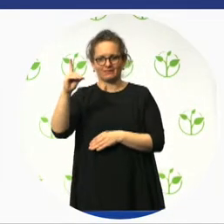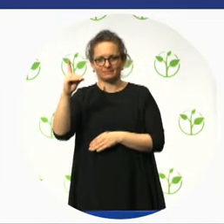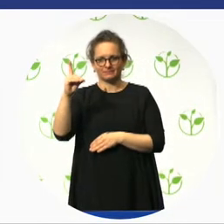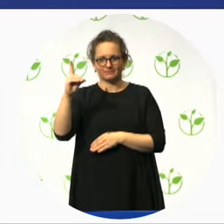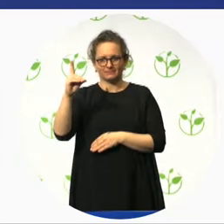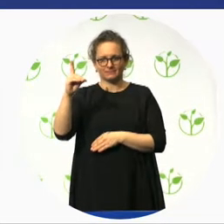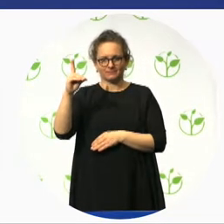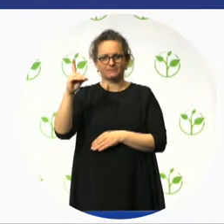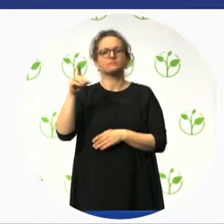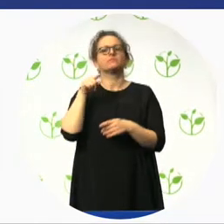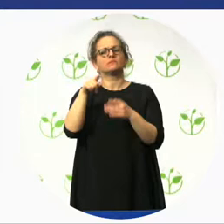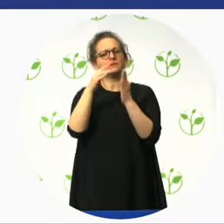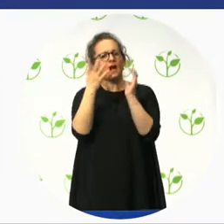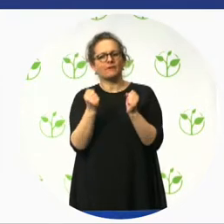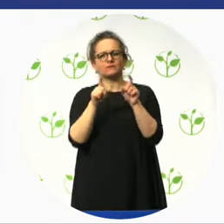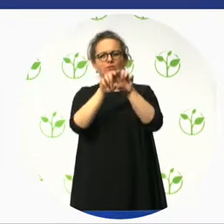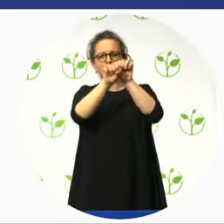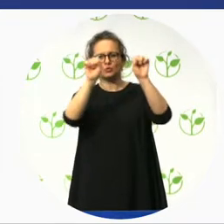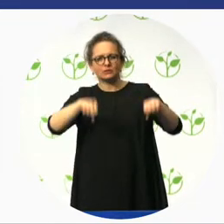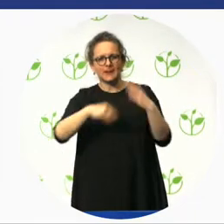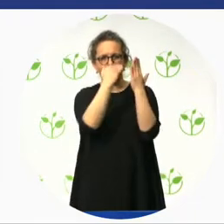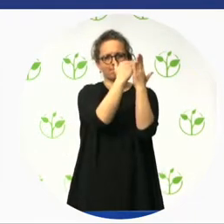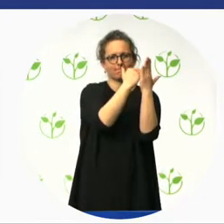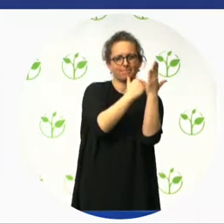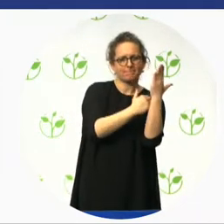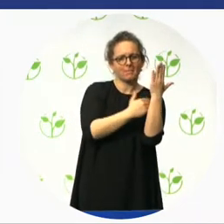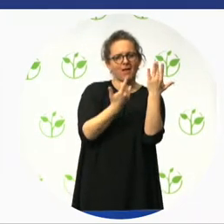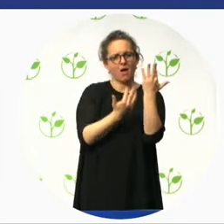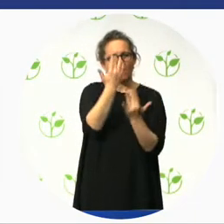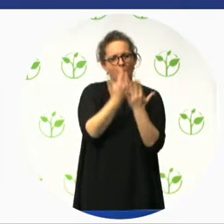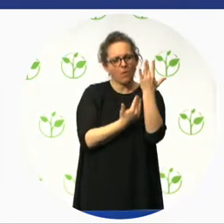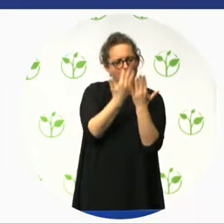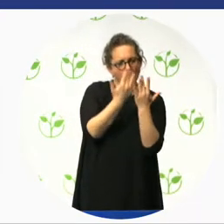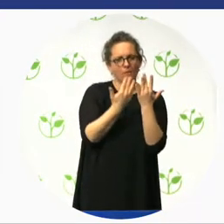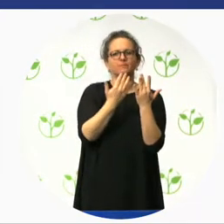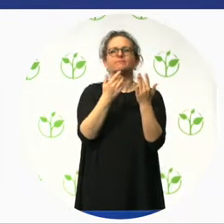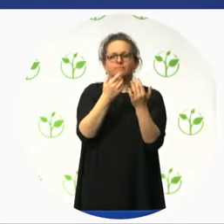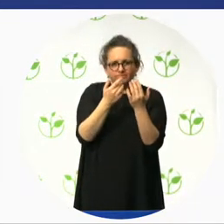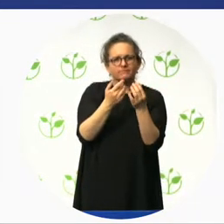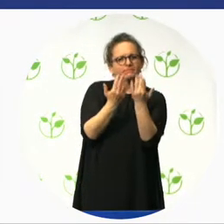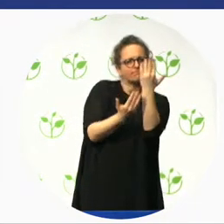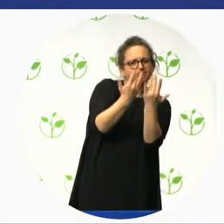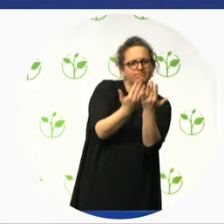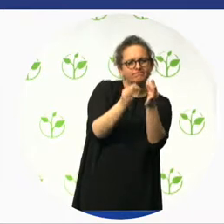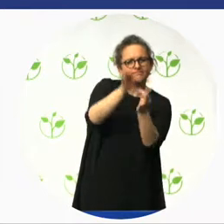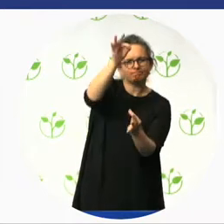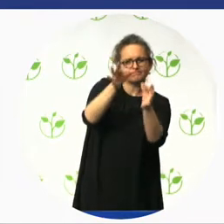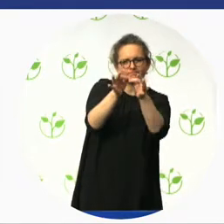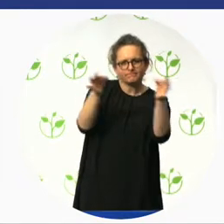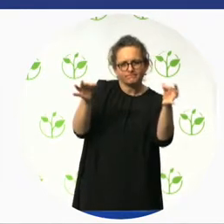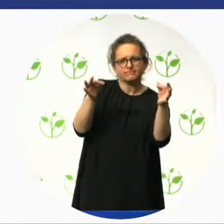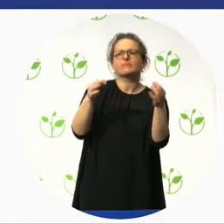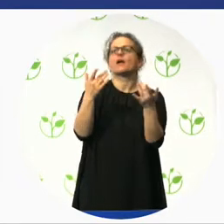And, it measures, rates, and certifies the meaningful access in the built environment.